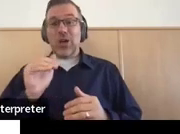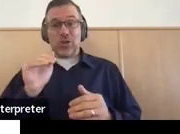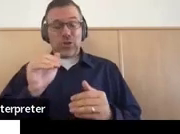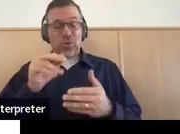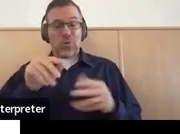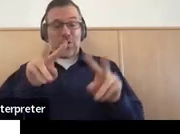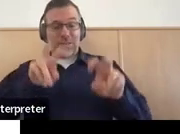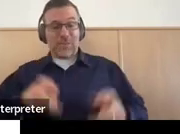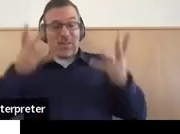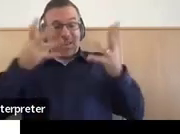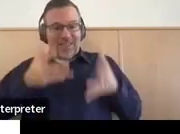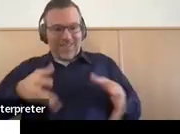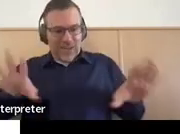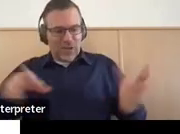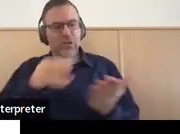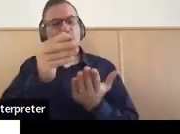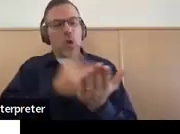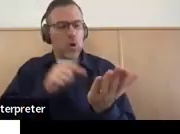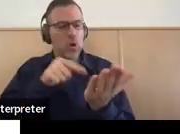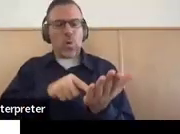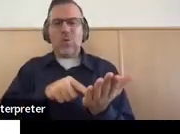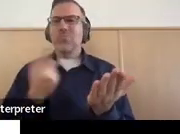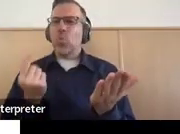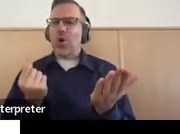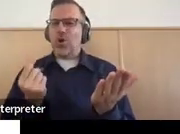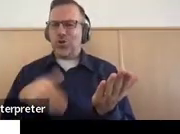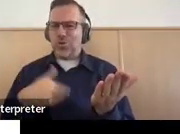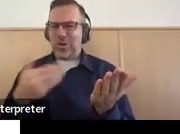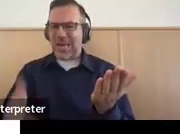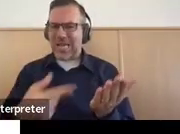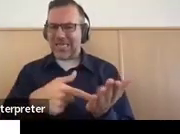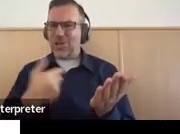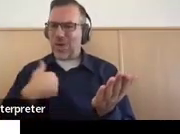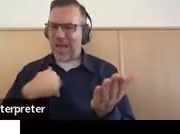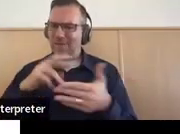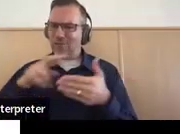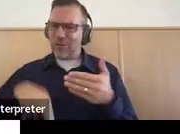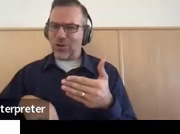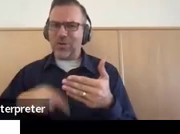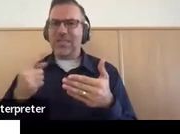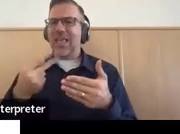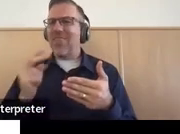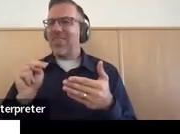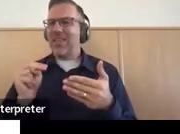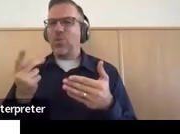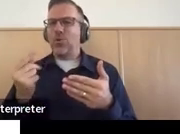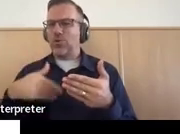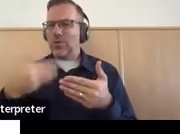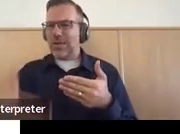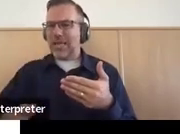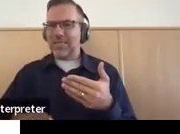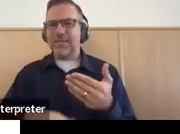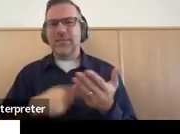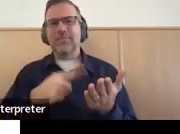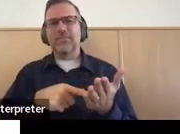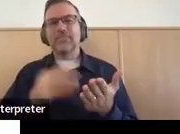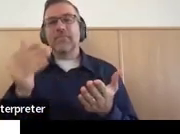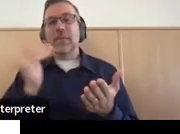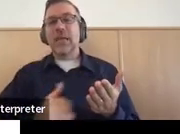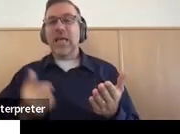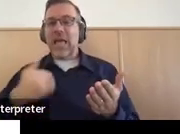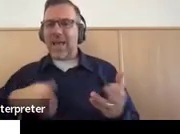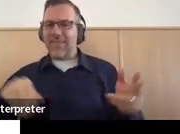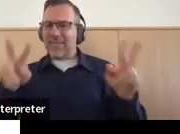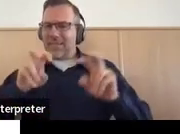this a lot when we talk about data, getting the assessments and looking at, you know, what those answers are with the